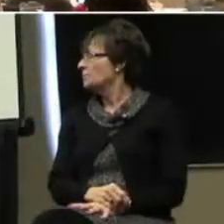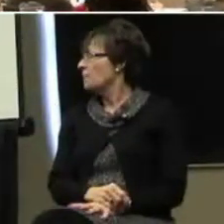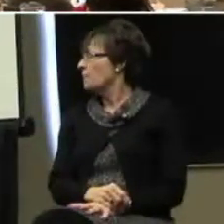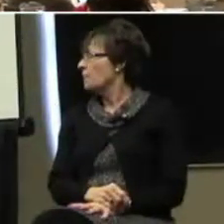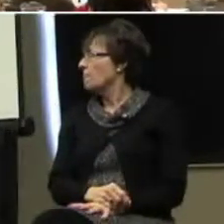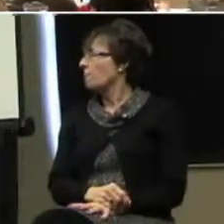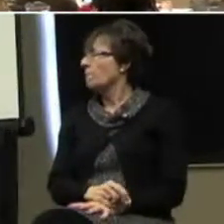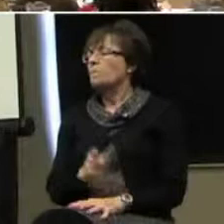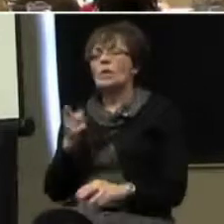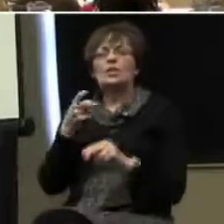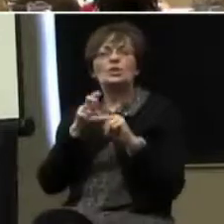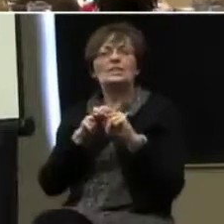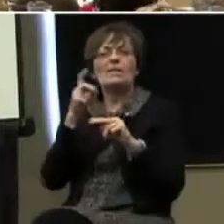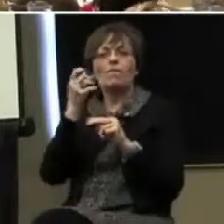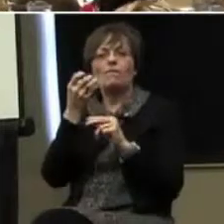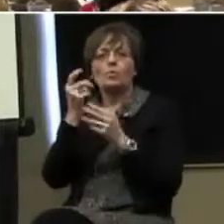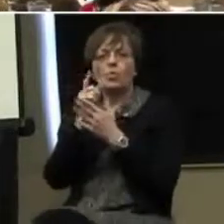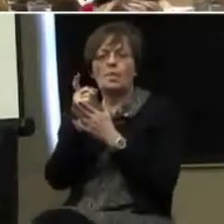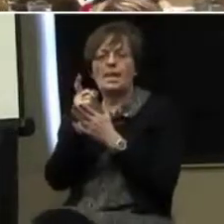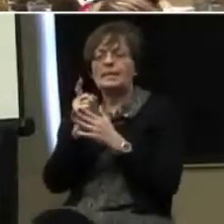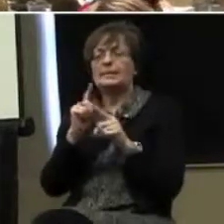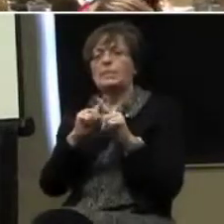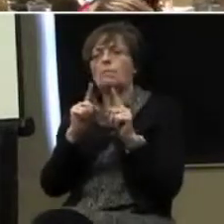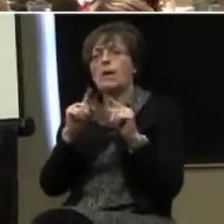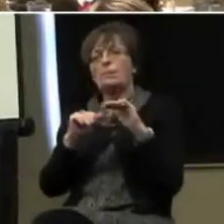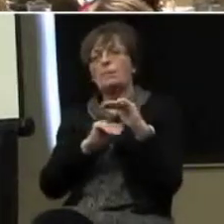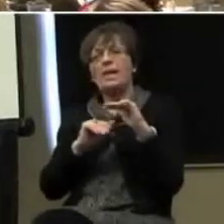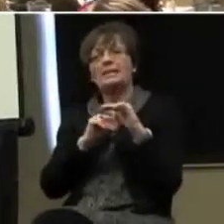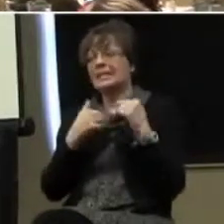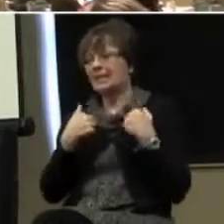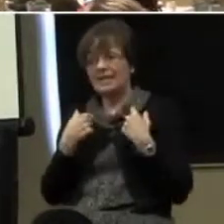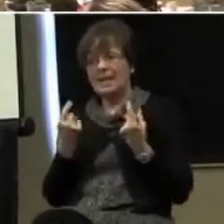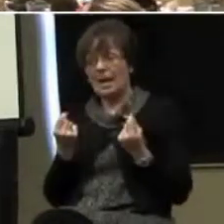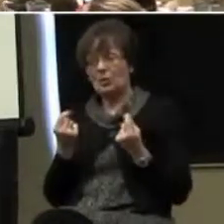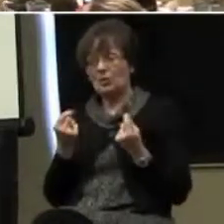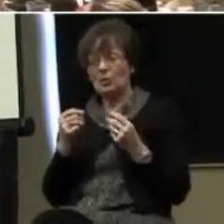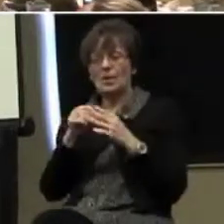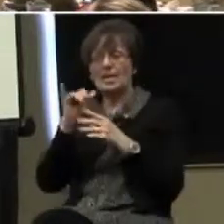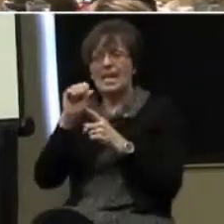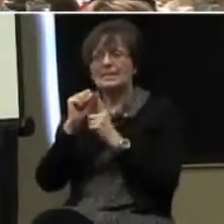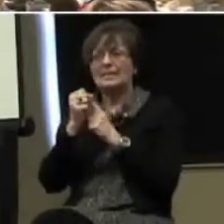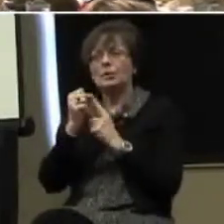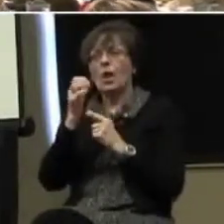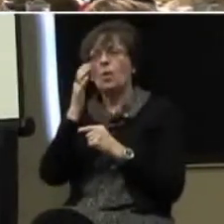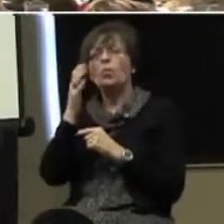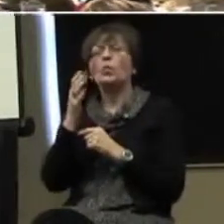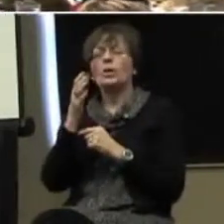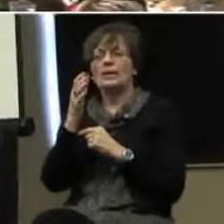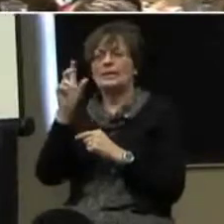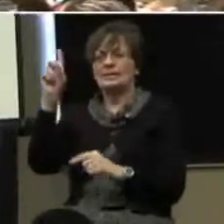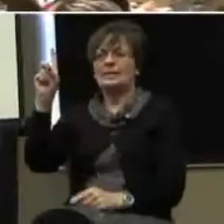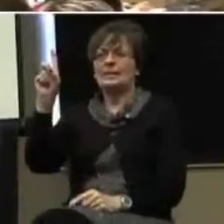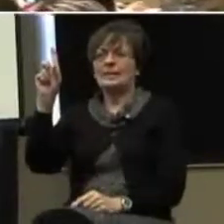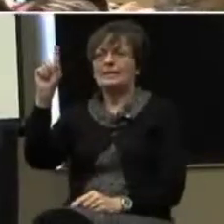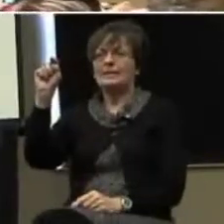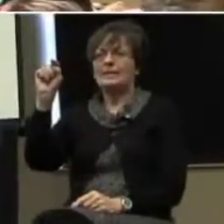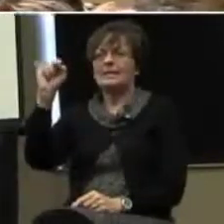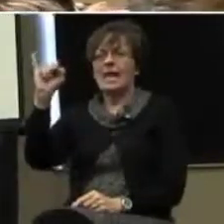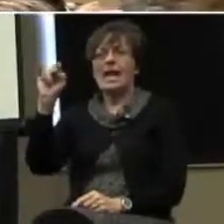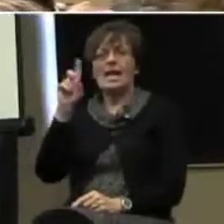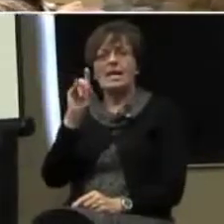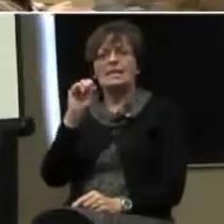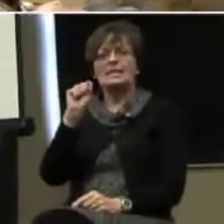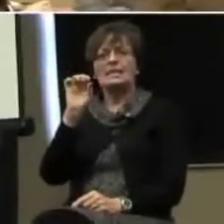Okay, she's going to sit for a few minutes here. But basically what I would do in that situation is I would do DTI,